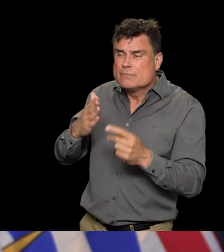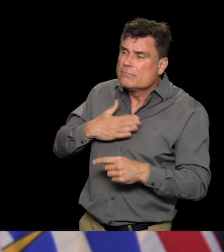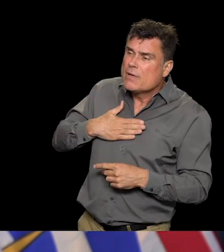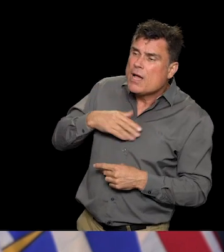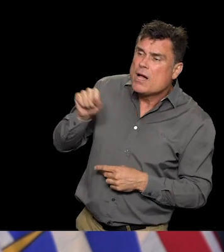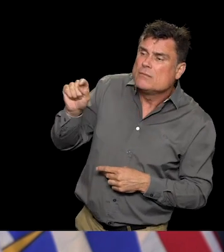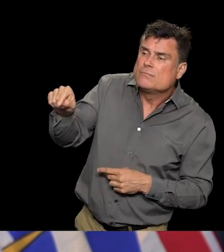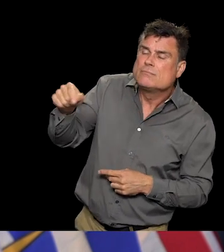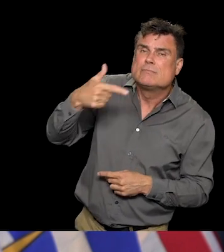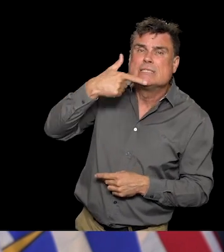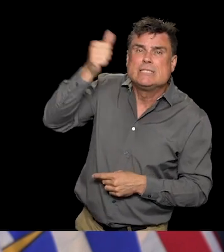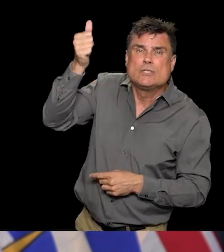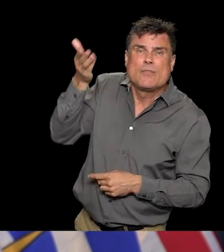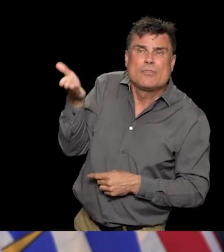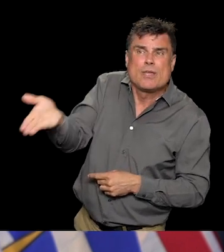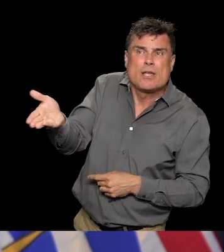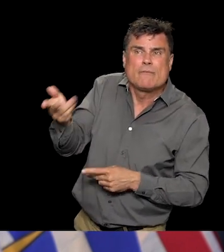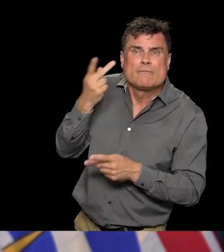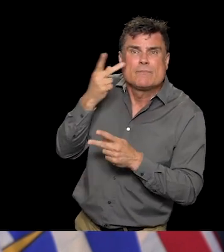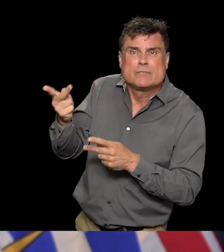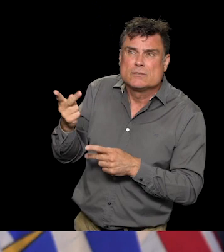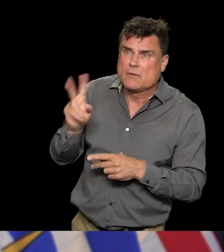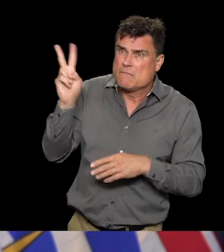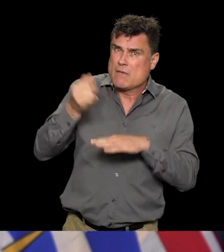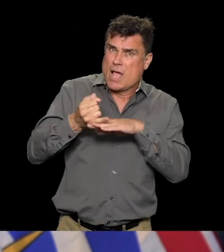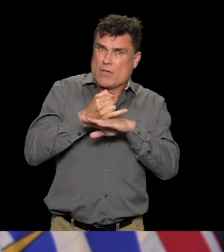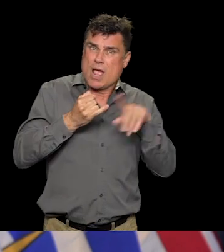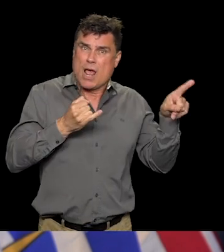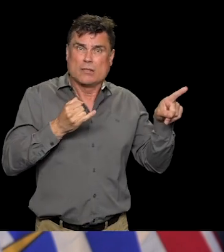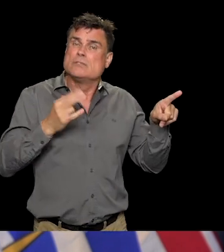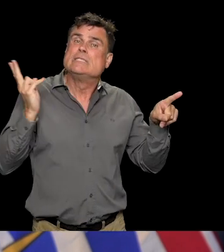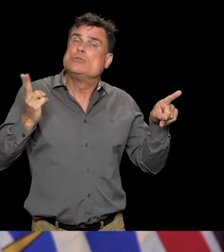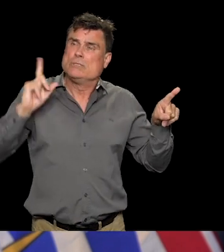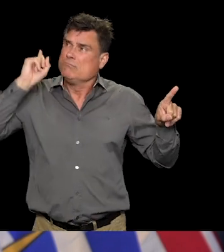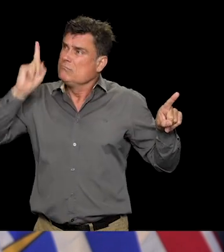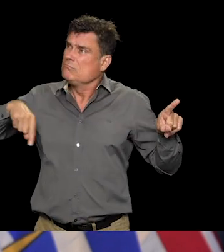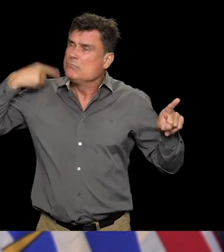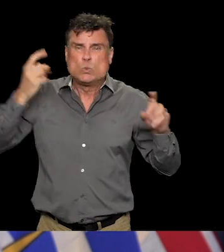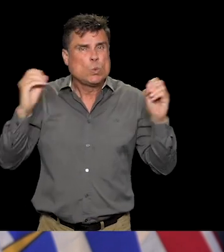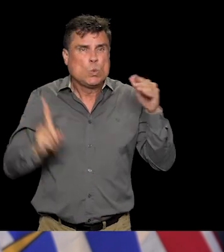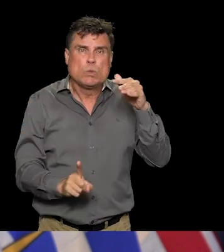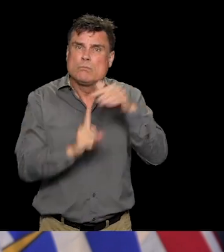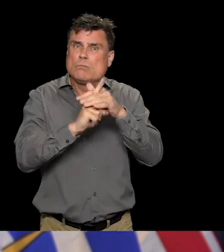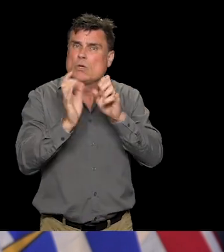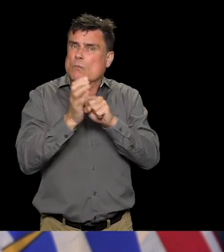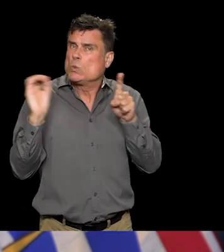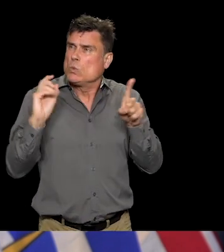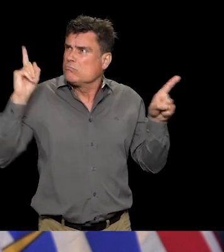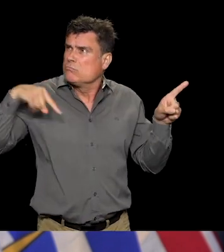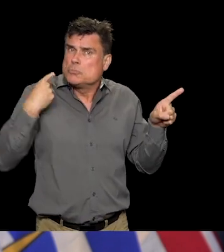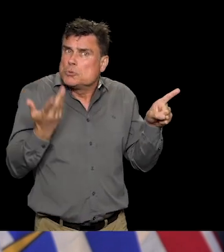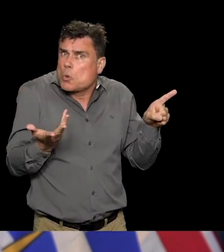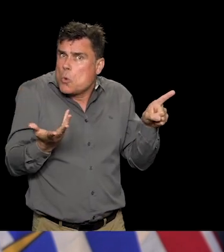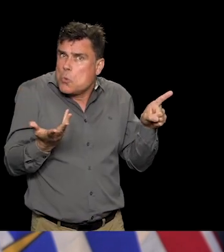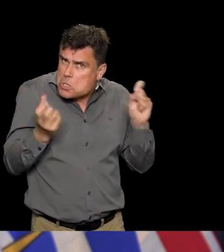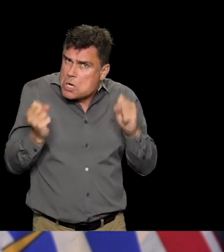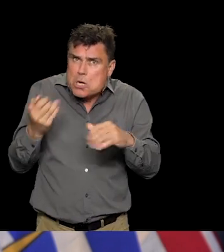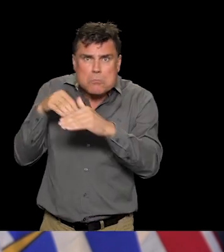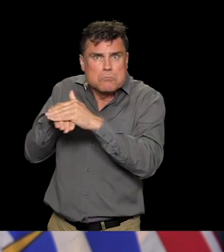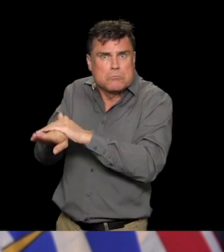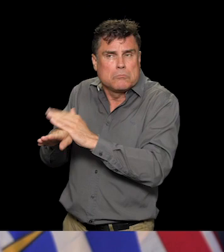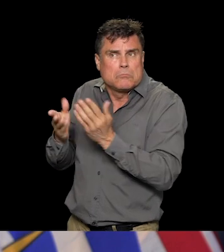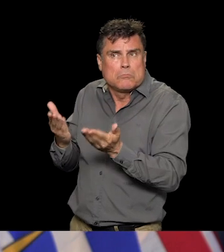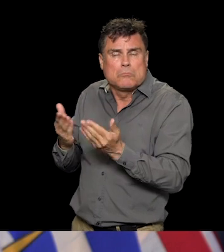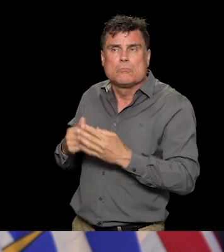weeks. So I would be cautious. We've always said that there are some essential family members who need to